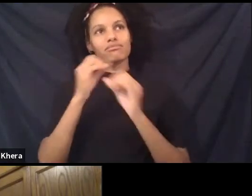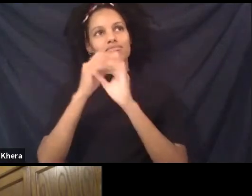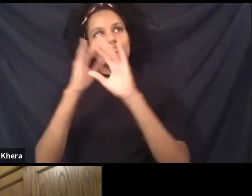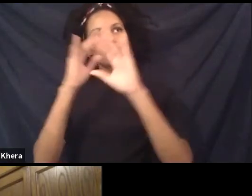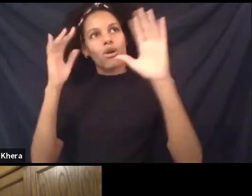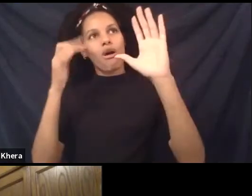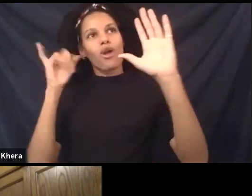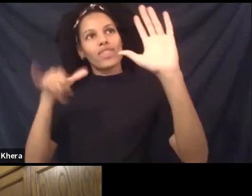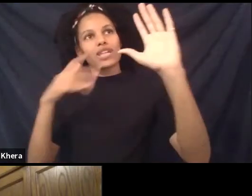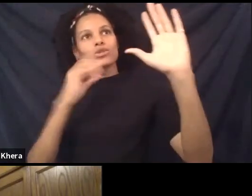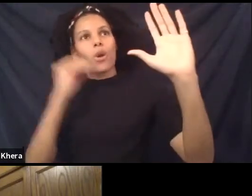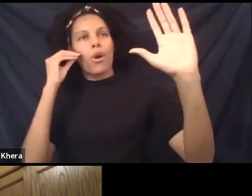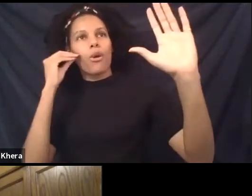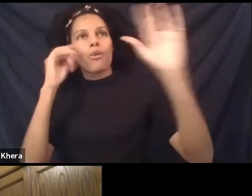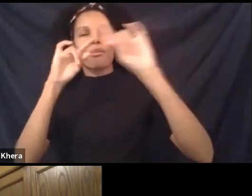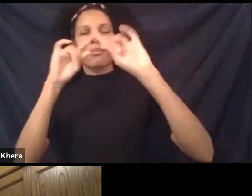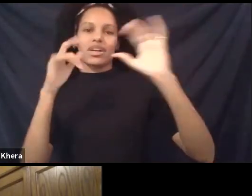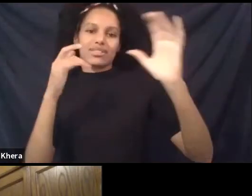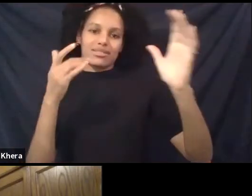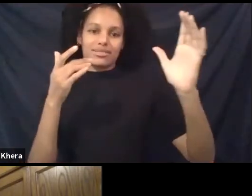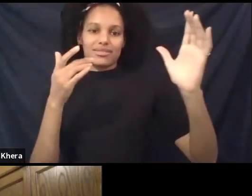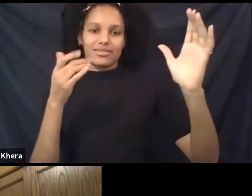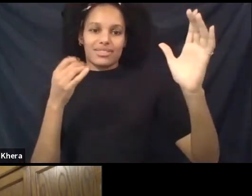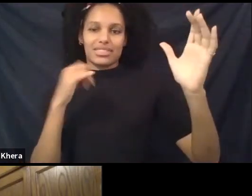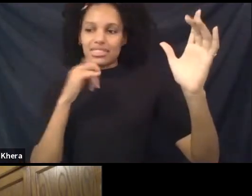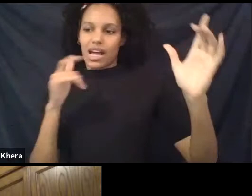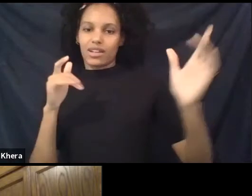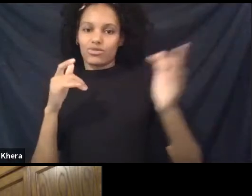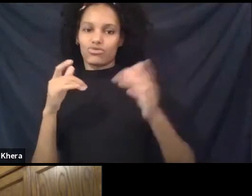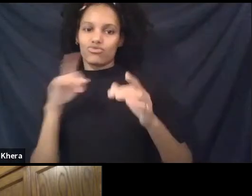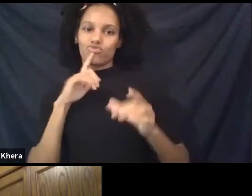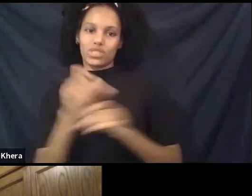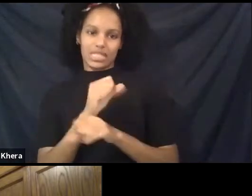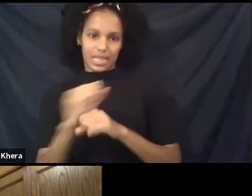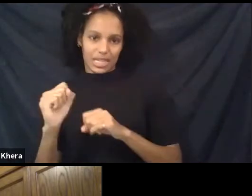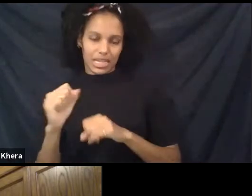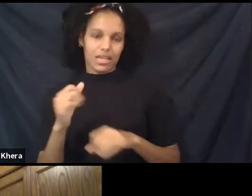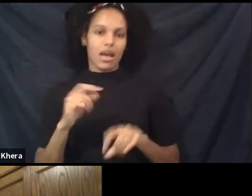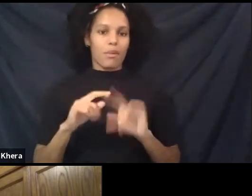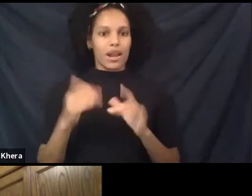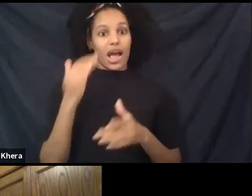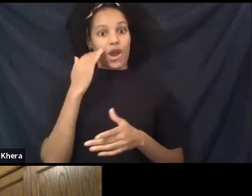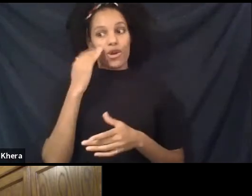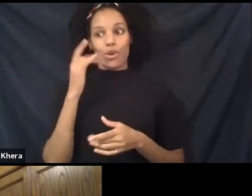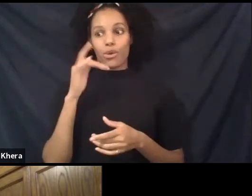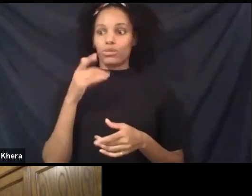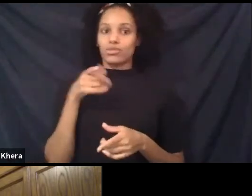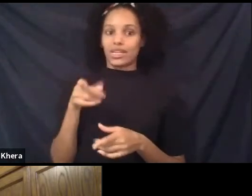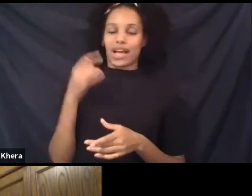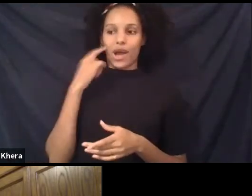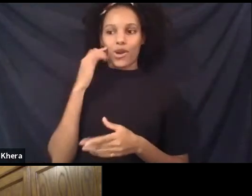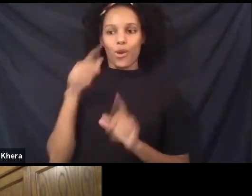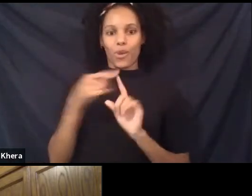I know I do. I mean, I romanticized what it meant to move to the East coast. That was like, okay,